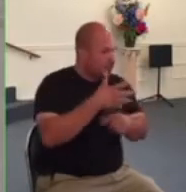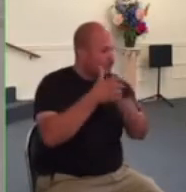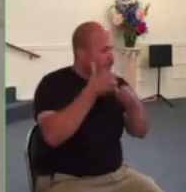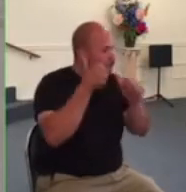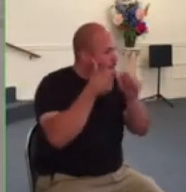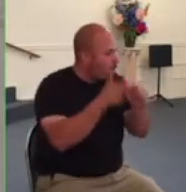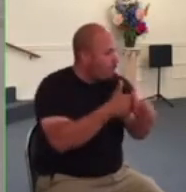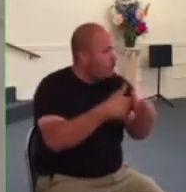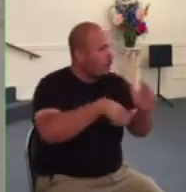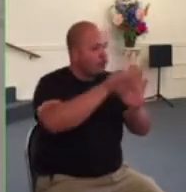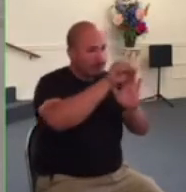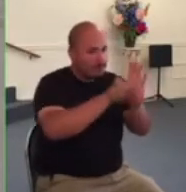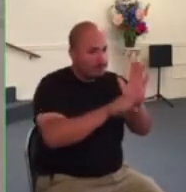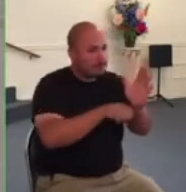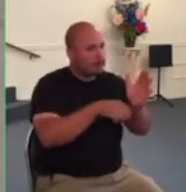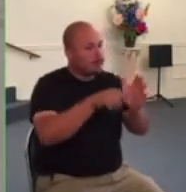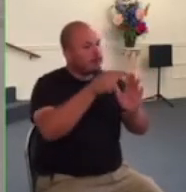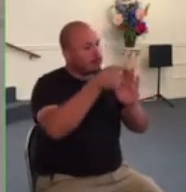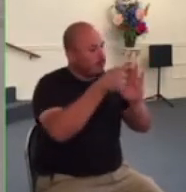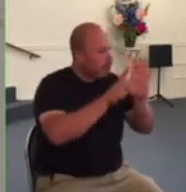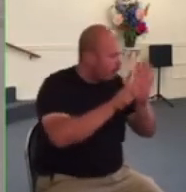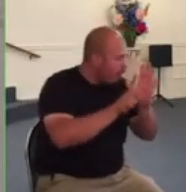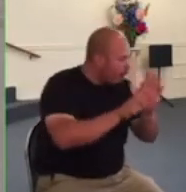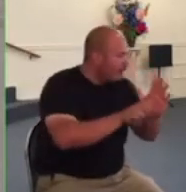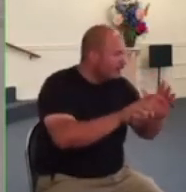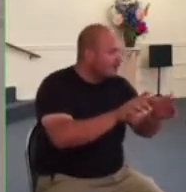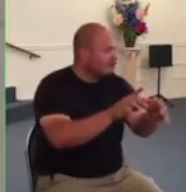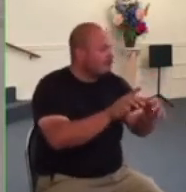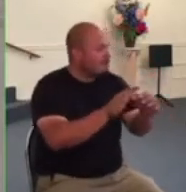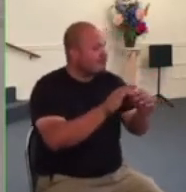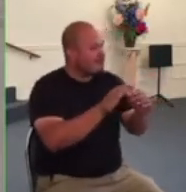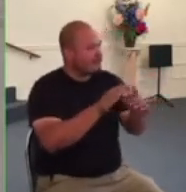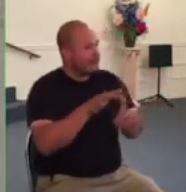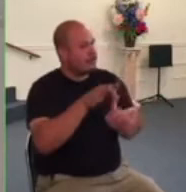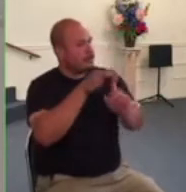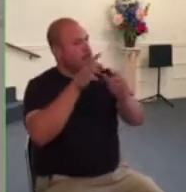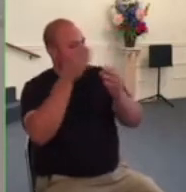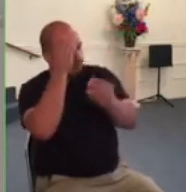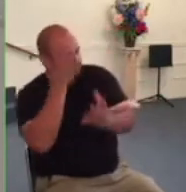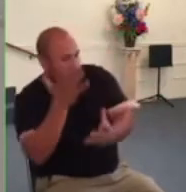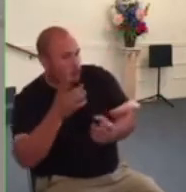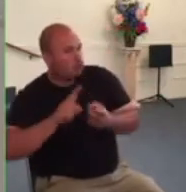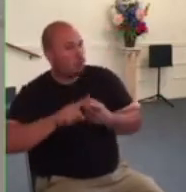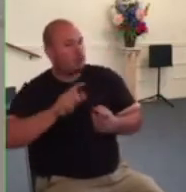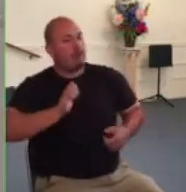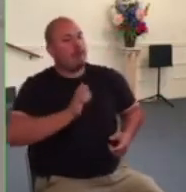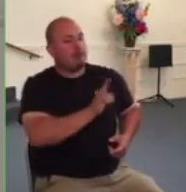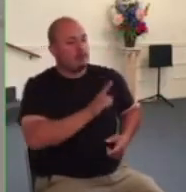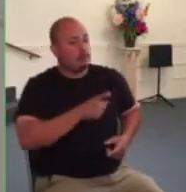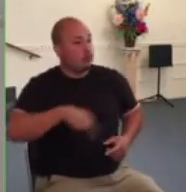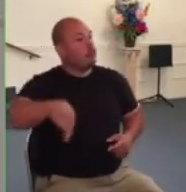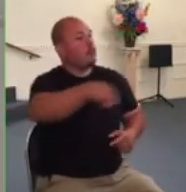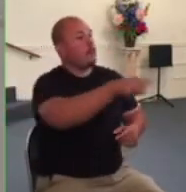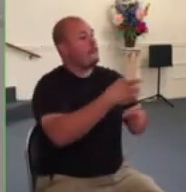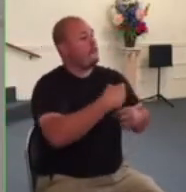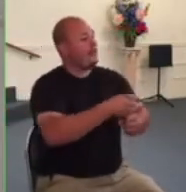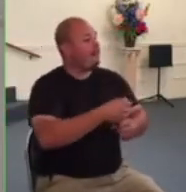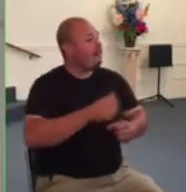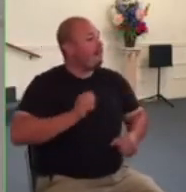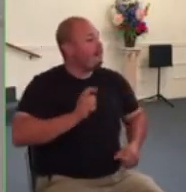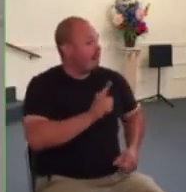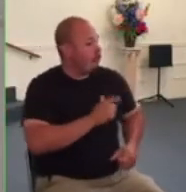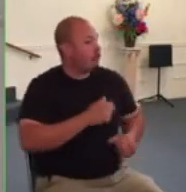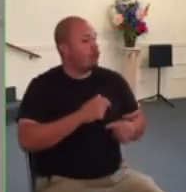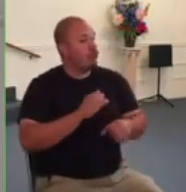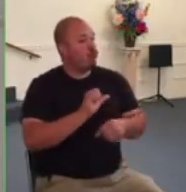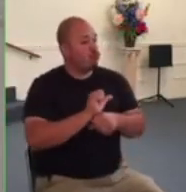we could do as our elders have asked us to you have made our elders work our deacons work my work a lot easier by